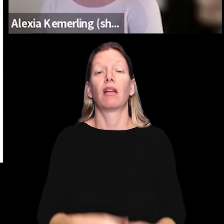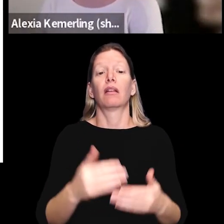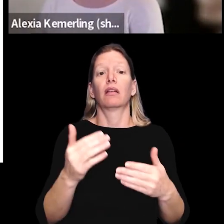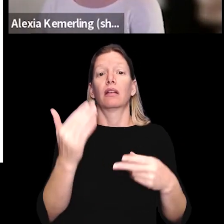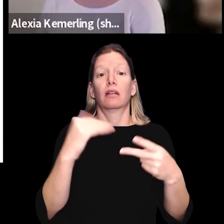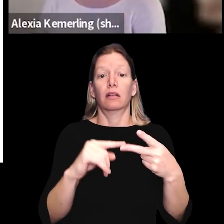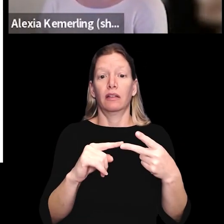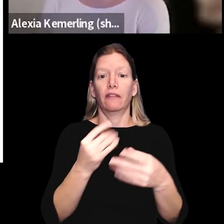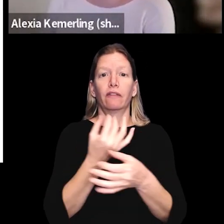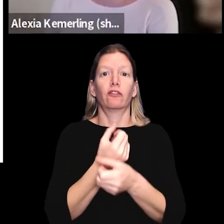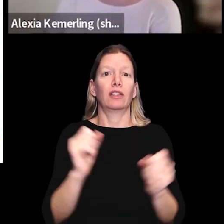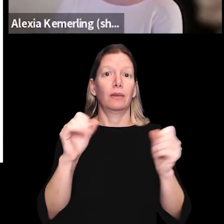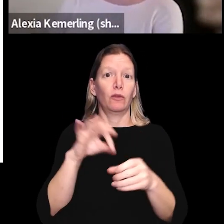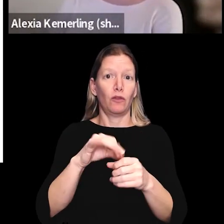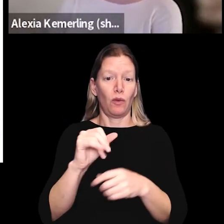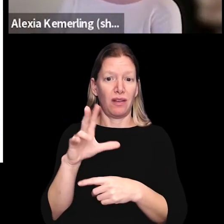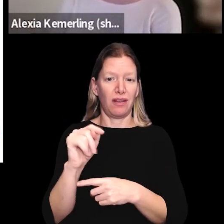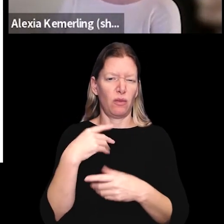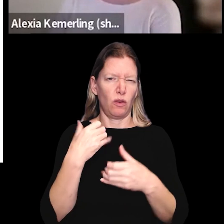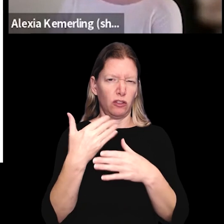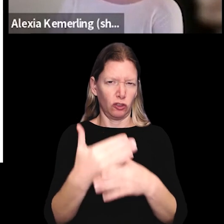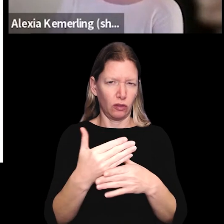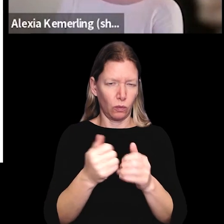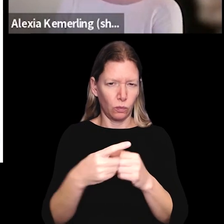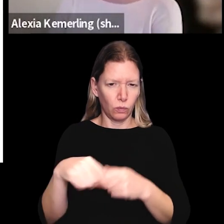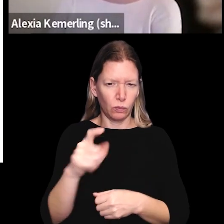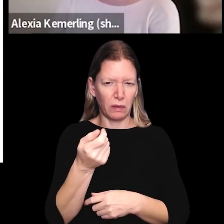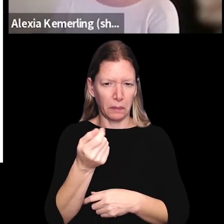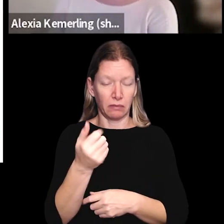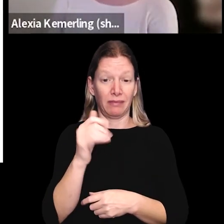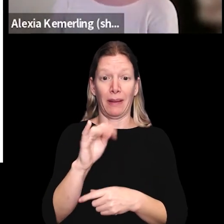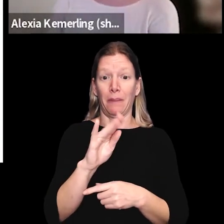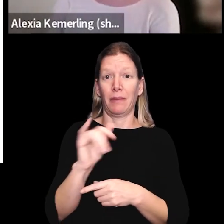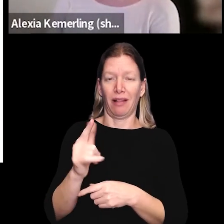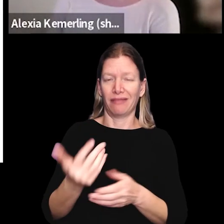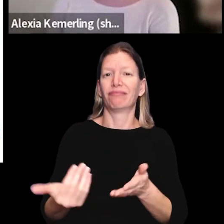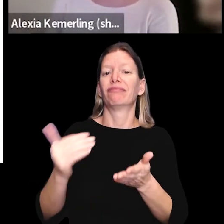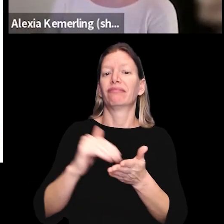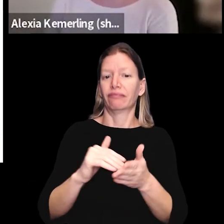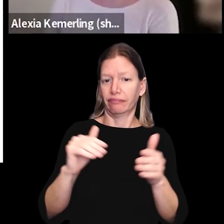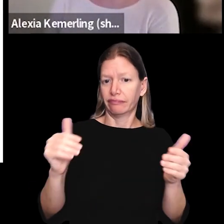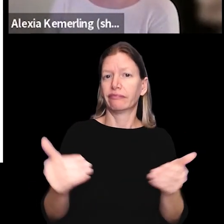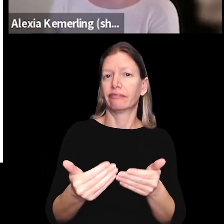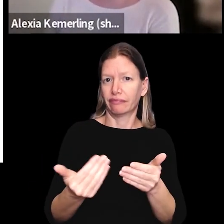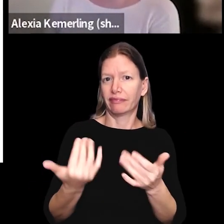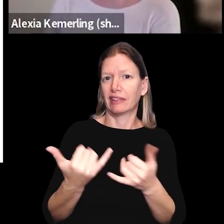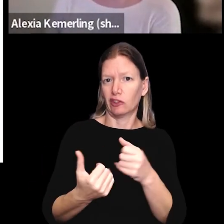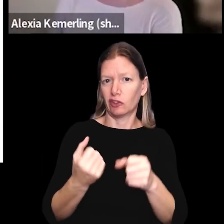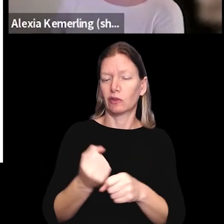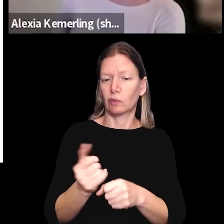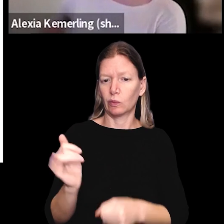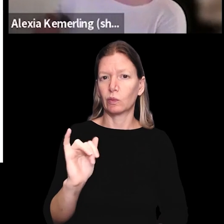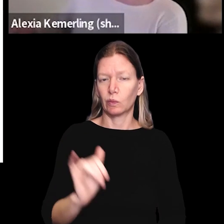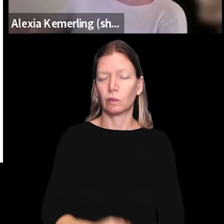And then the other one I wanted to share a little bit about was the Freedom to Vote Act. This is also a bill that has been